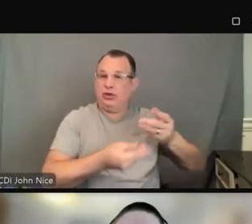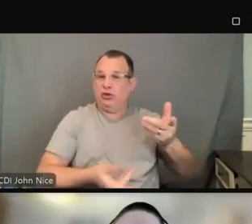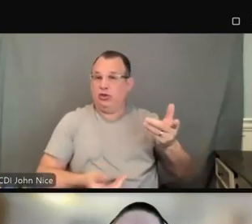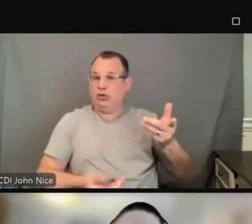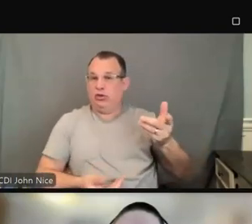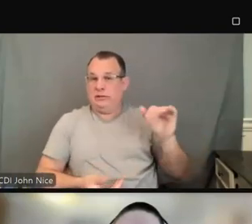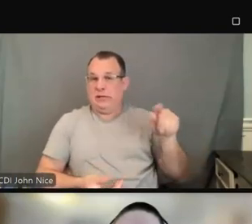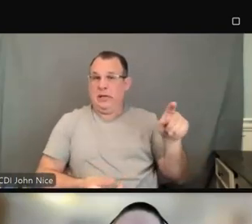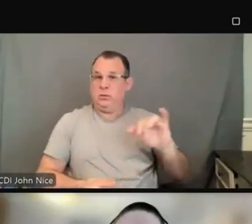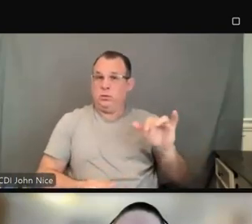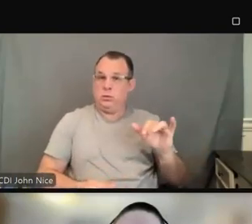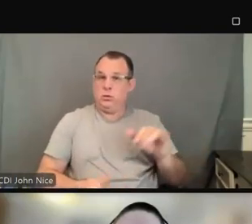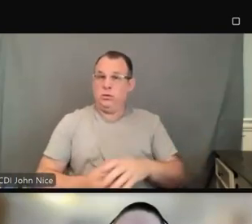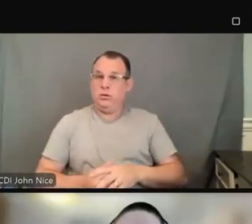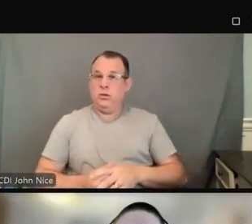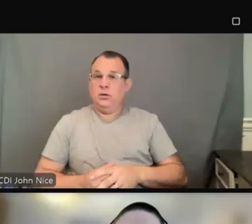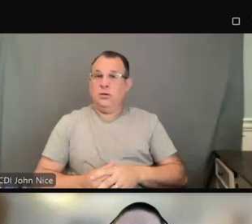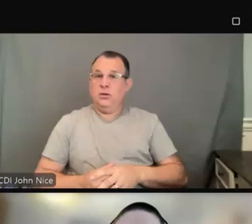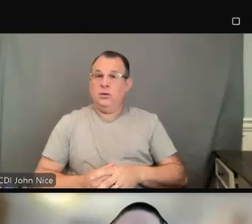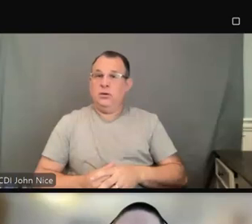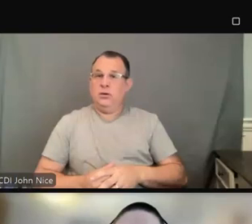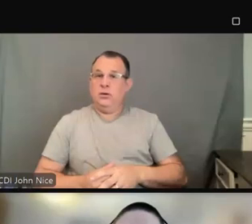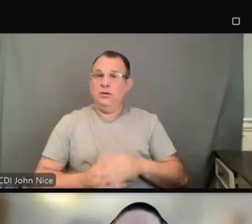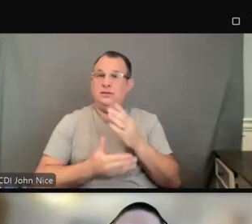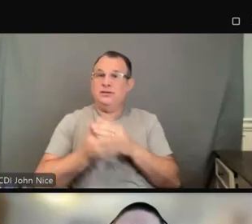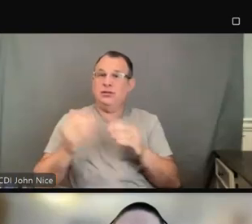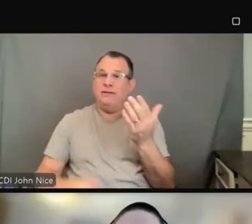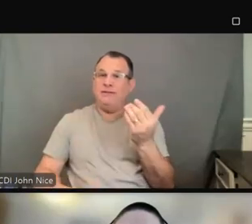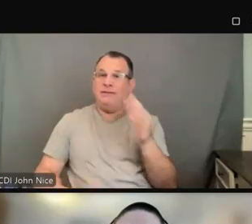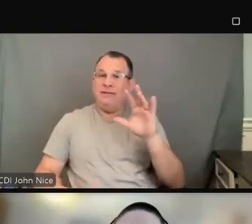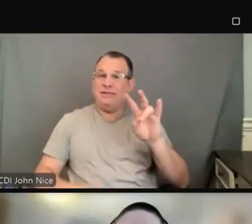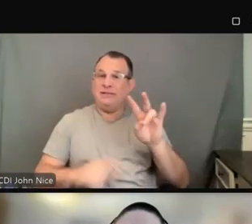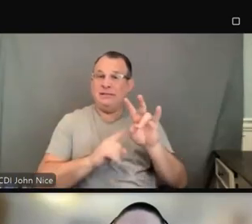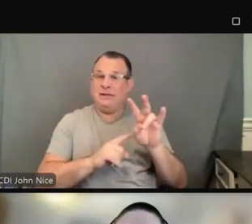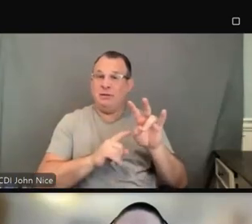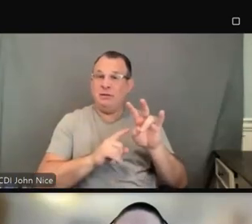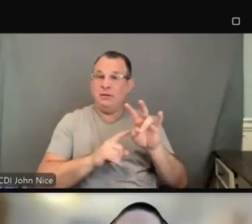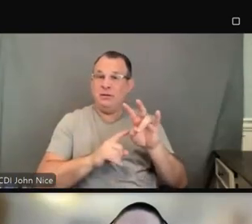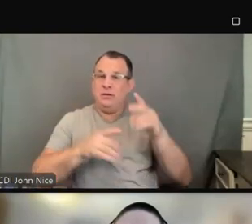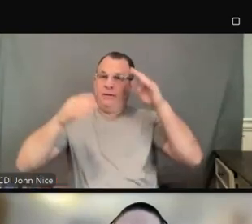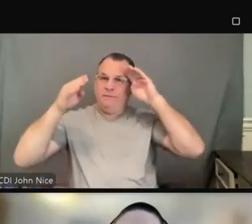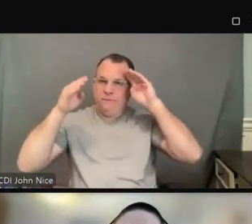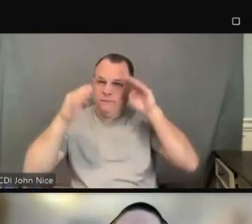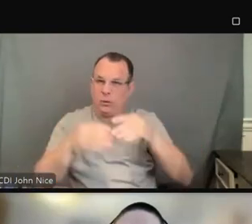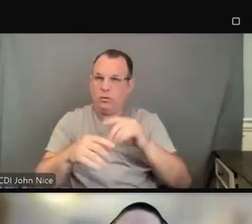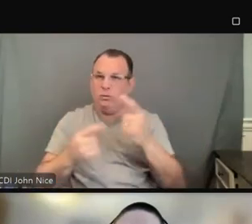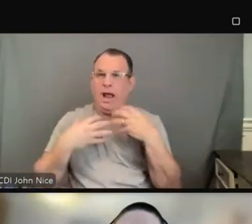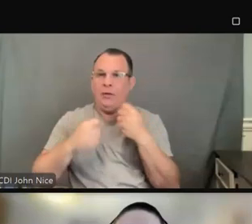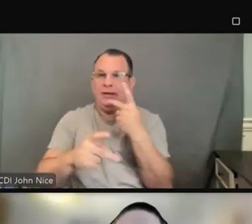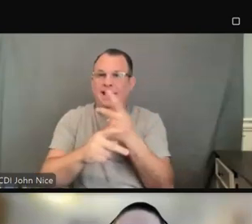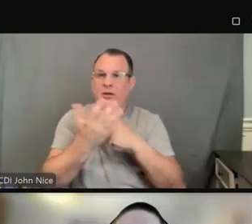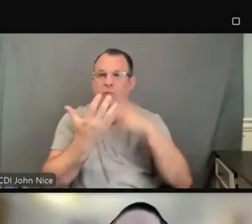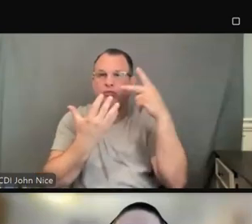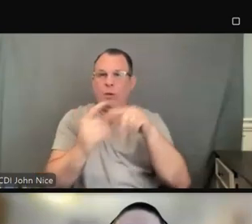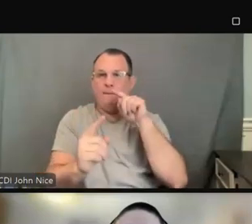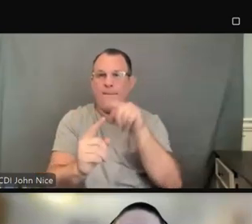Section 1557 is limited to healthcare programs. So obviously it does not apply to the other